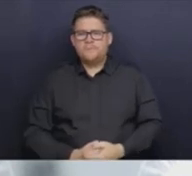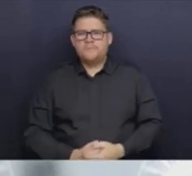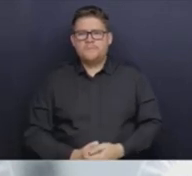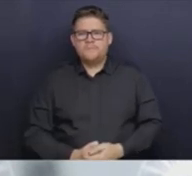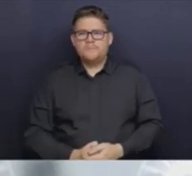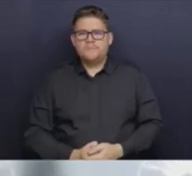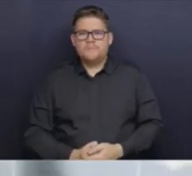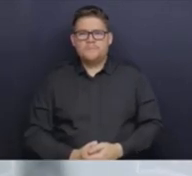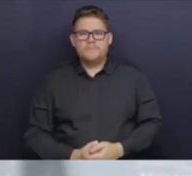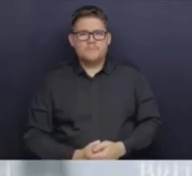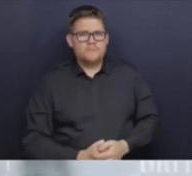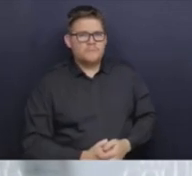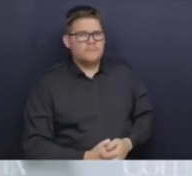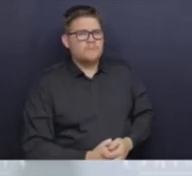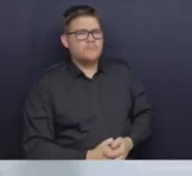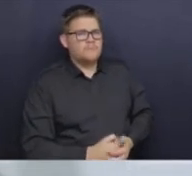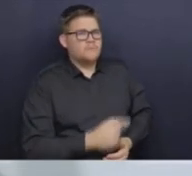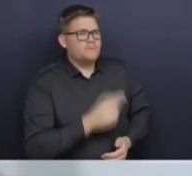Radio-Canada.